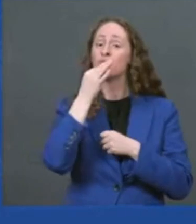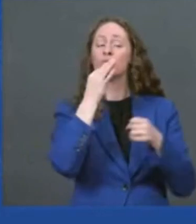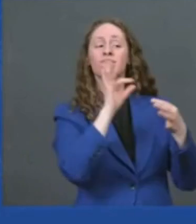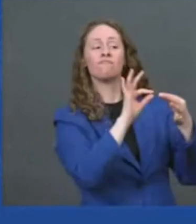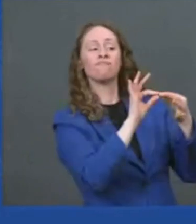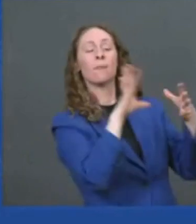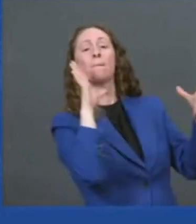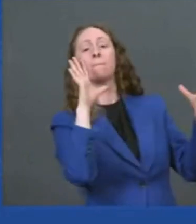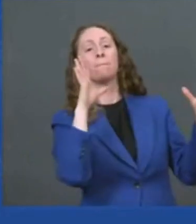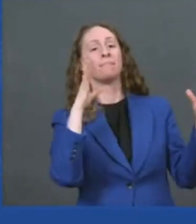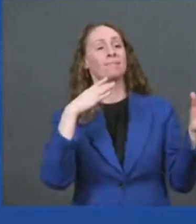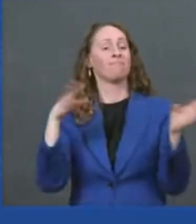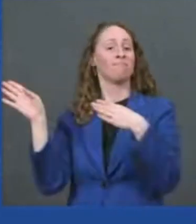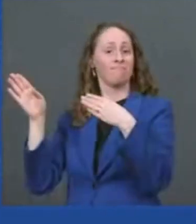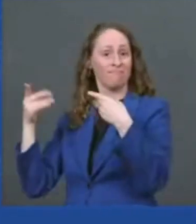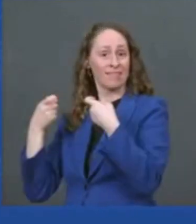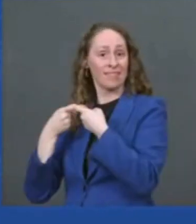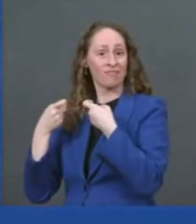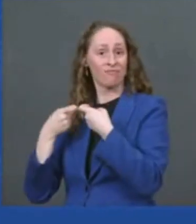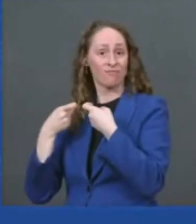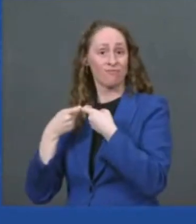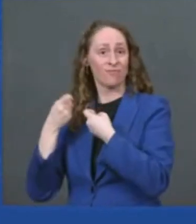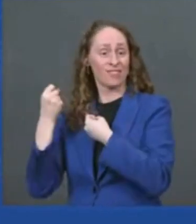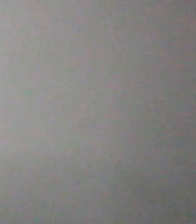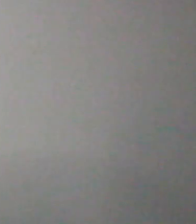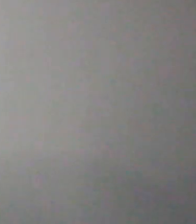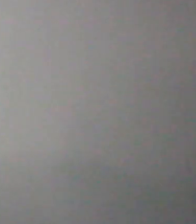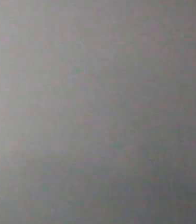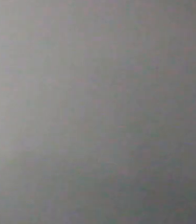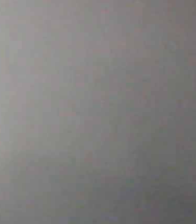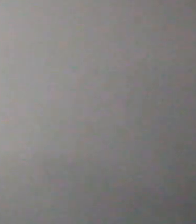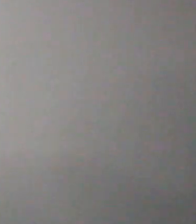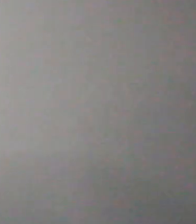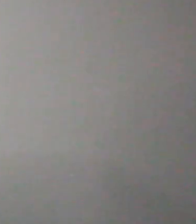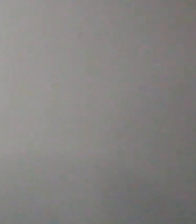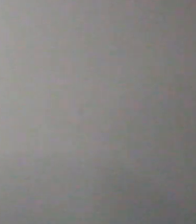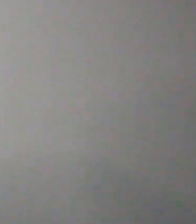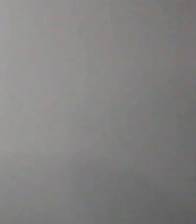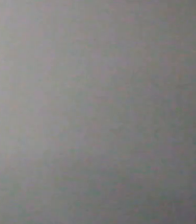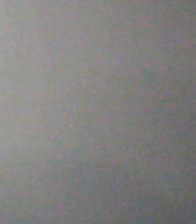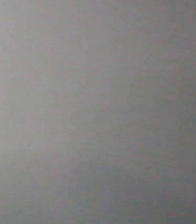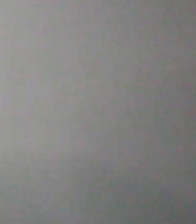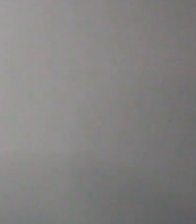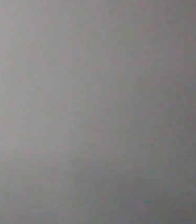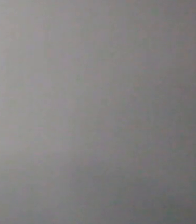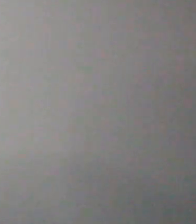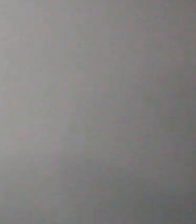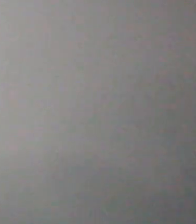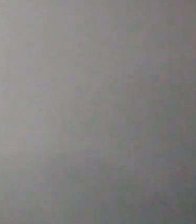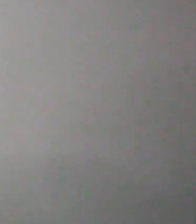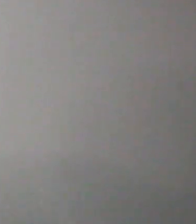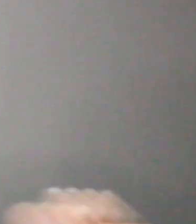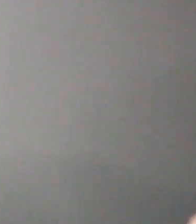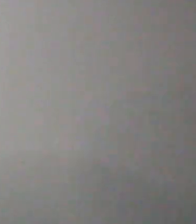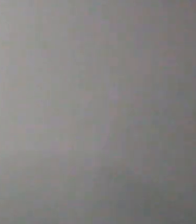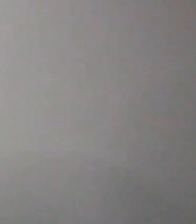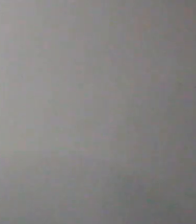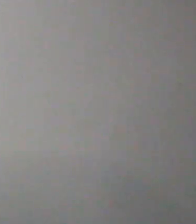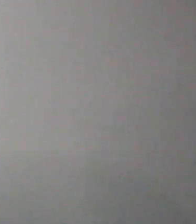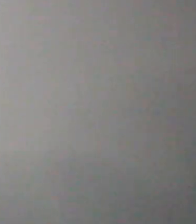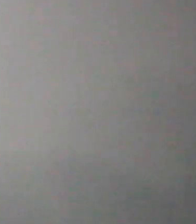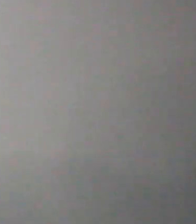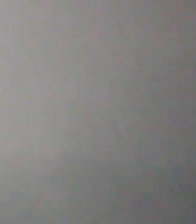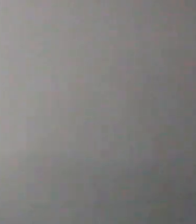finally make buying america a reality and not an empty promise all right so at a certain point i realize they're just going to be discussing uh their political